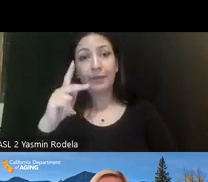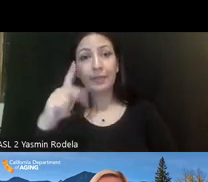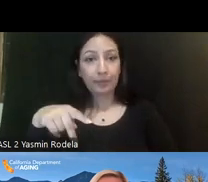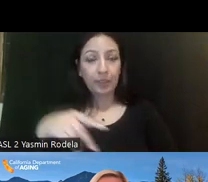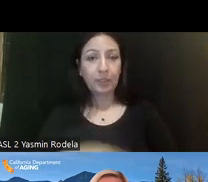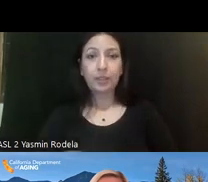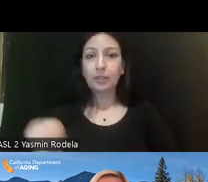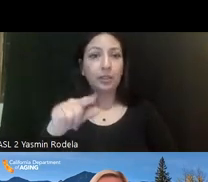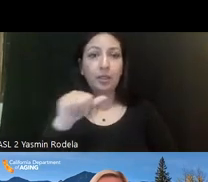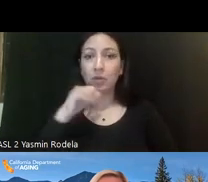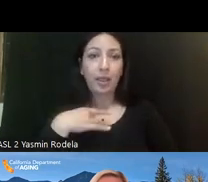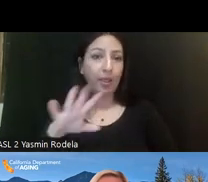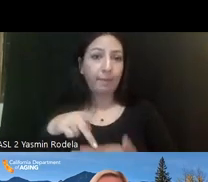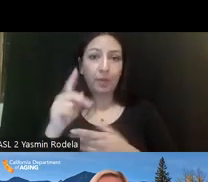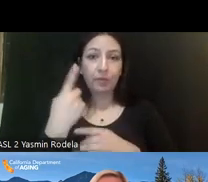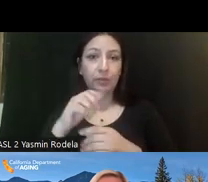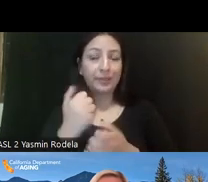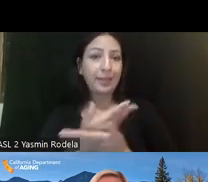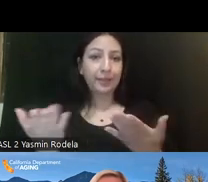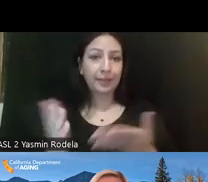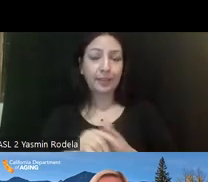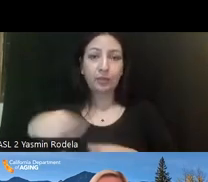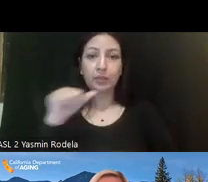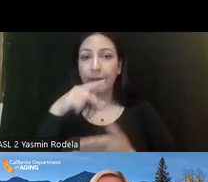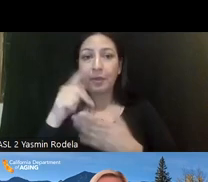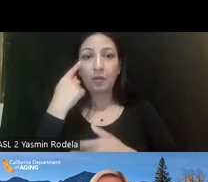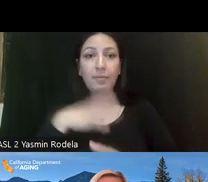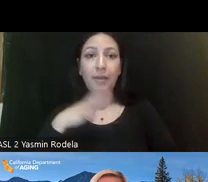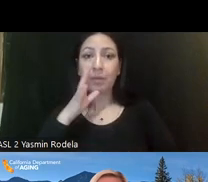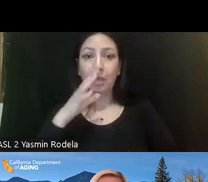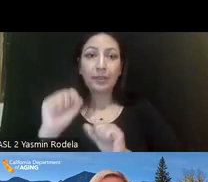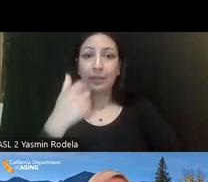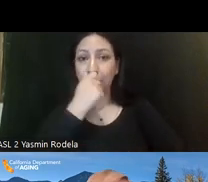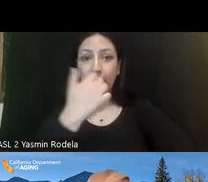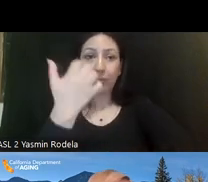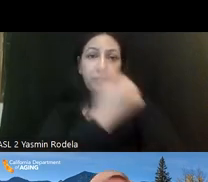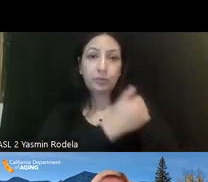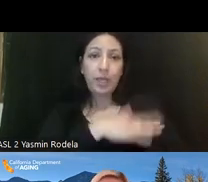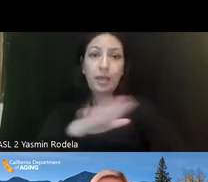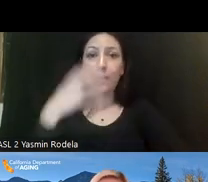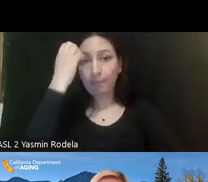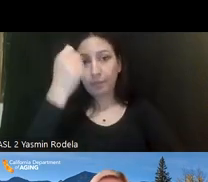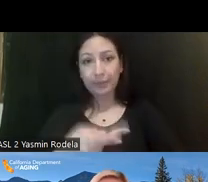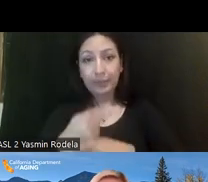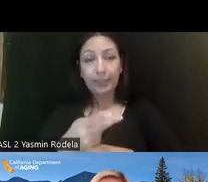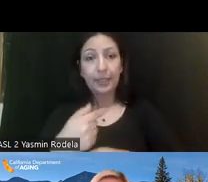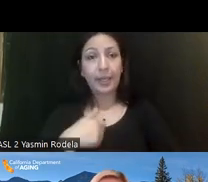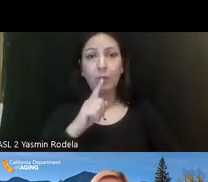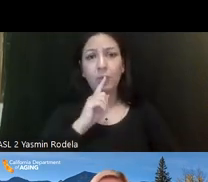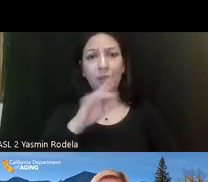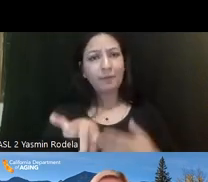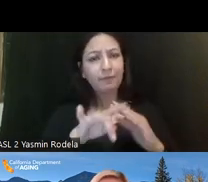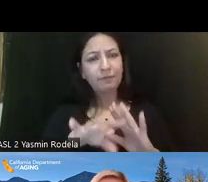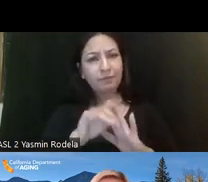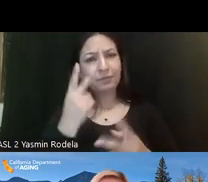they don't like to pay for things. Um, they won't pay for my mother to get a flu shot at her memory care. I just find a lot of